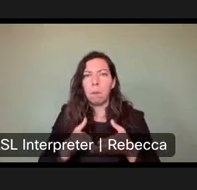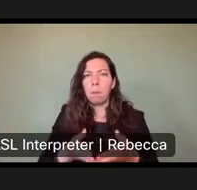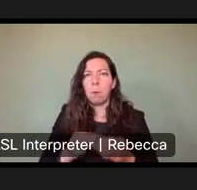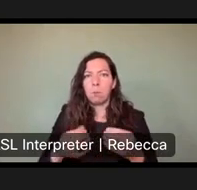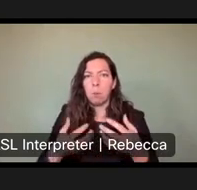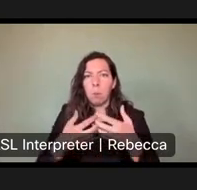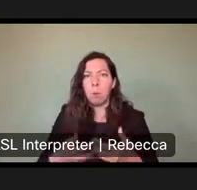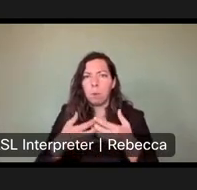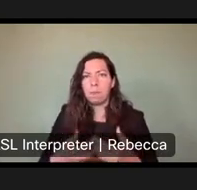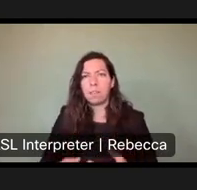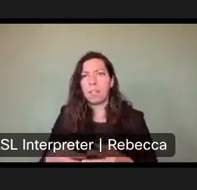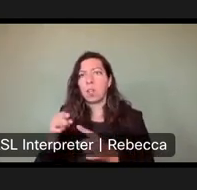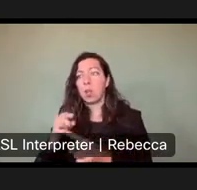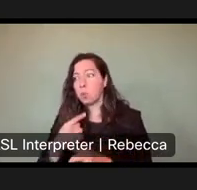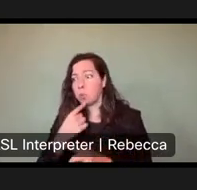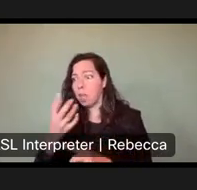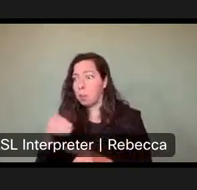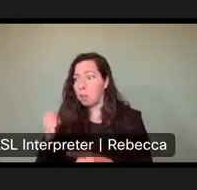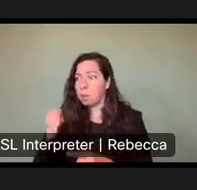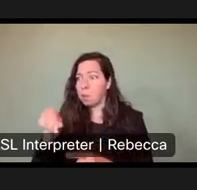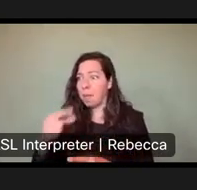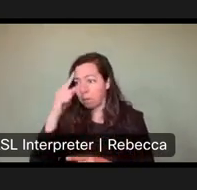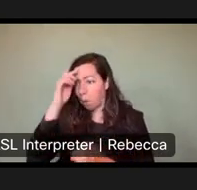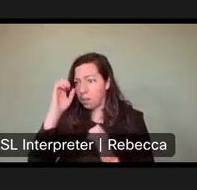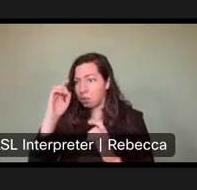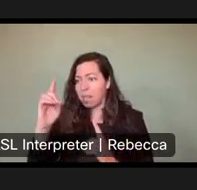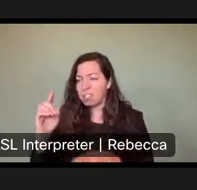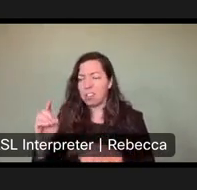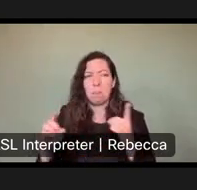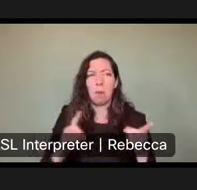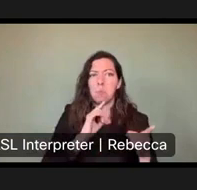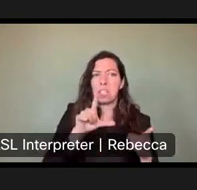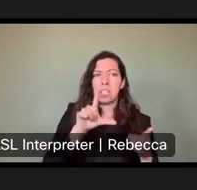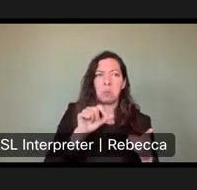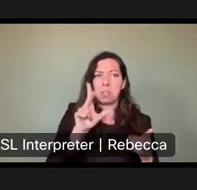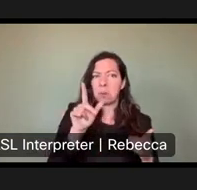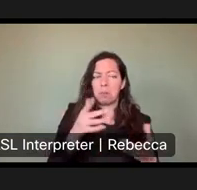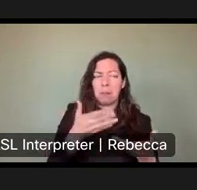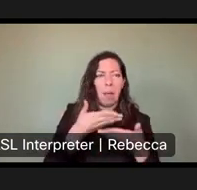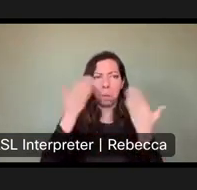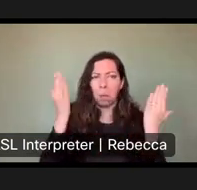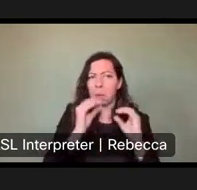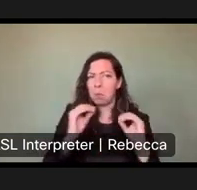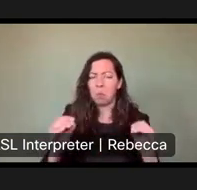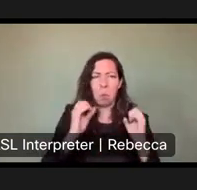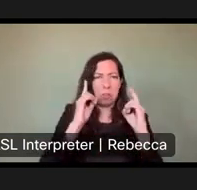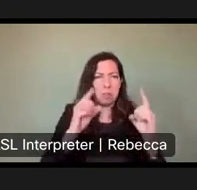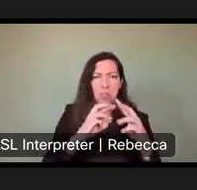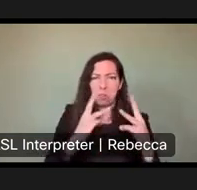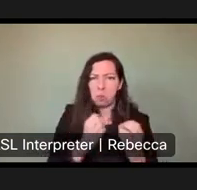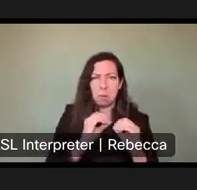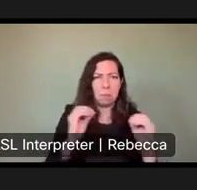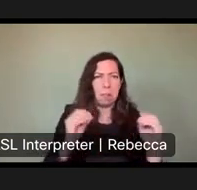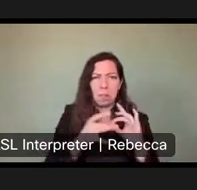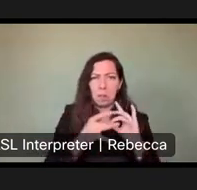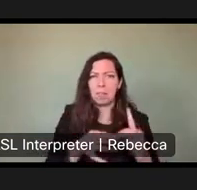motorized user users. In 2023 state parks held 0 paddling education events, but over